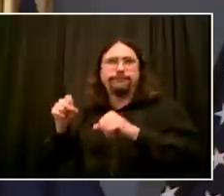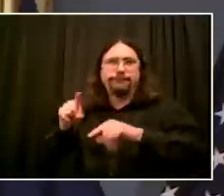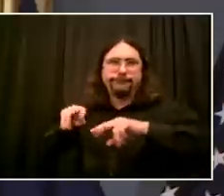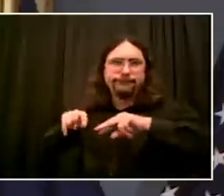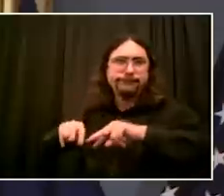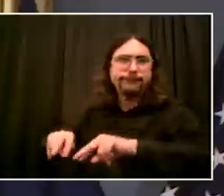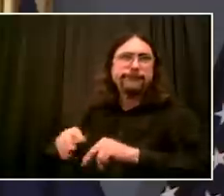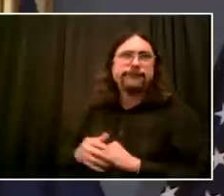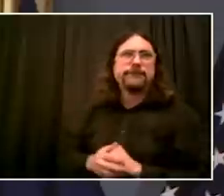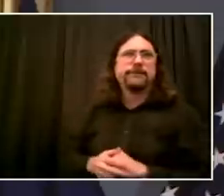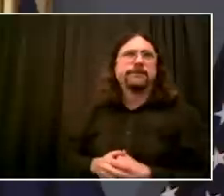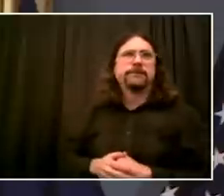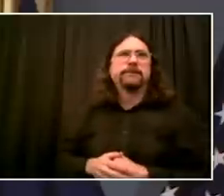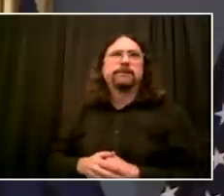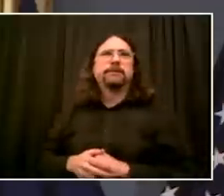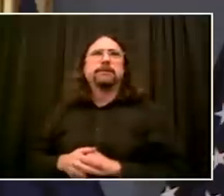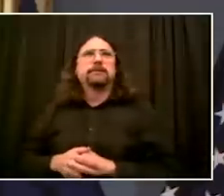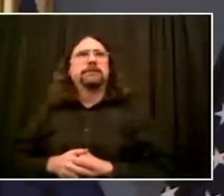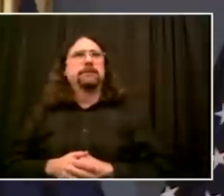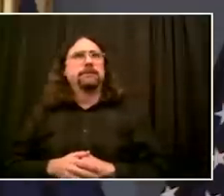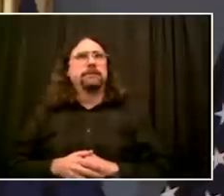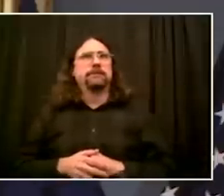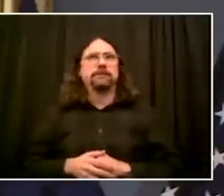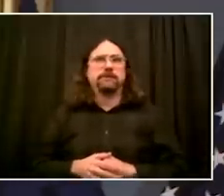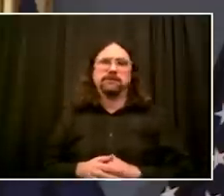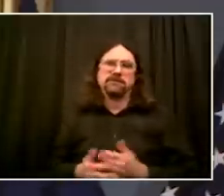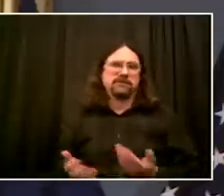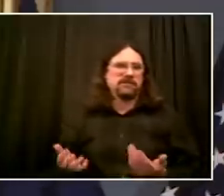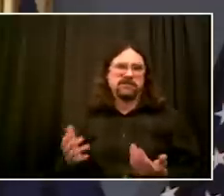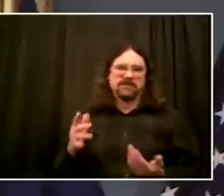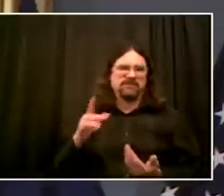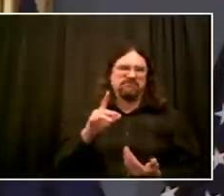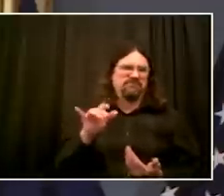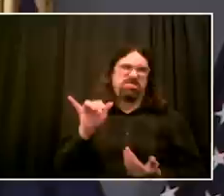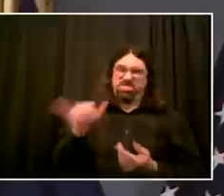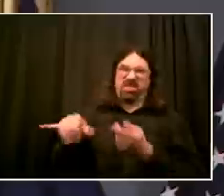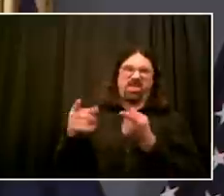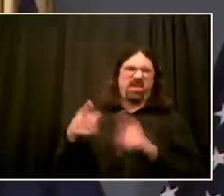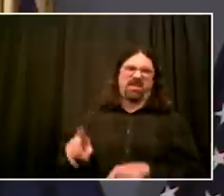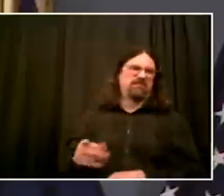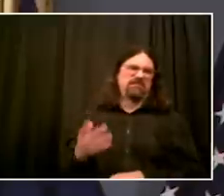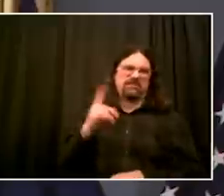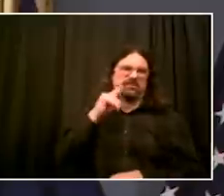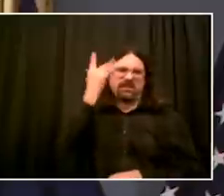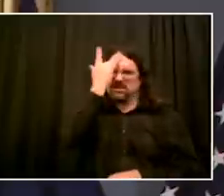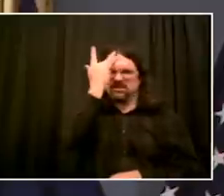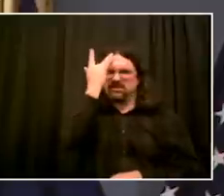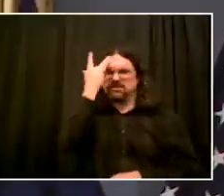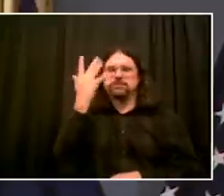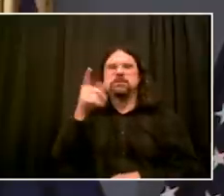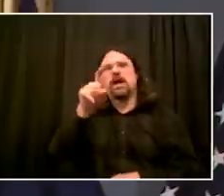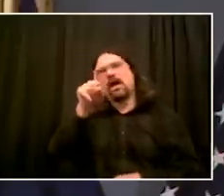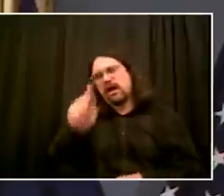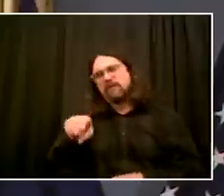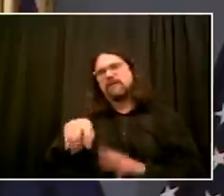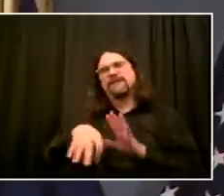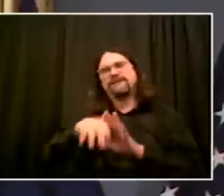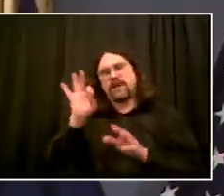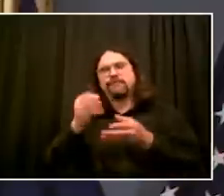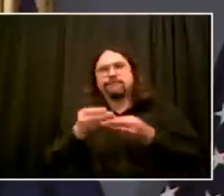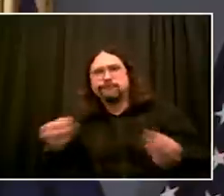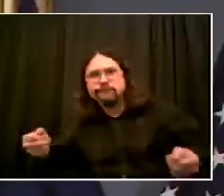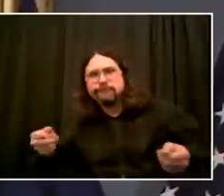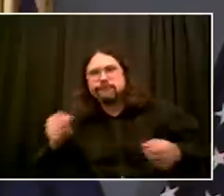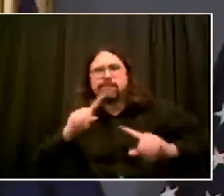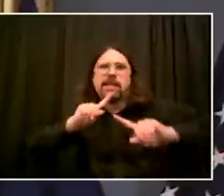tense, complex situation. And the humanity of all people involved must be considered in the equation. I don't want to get in